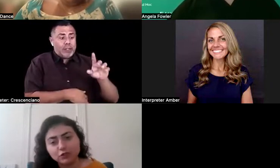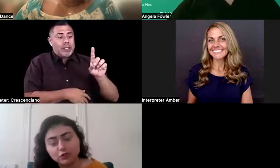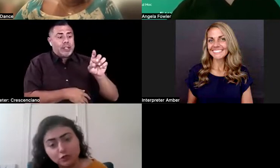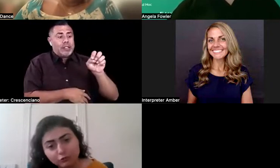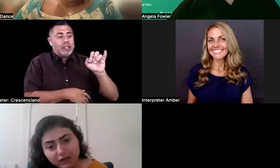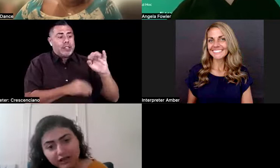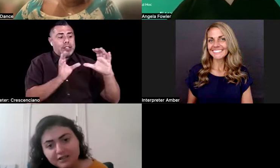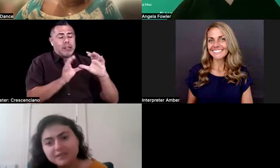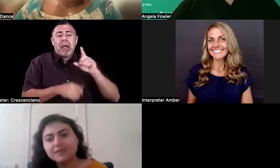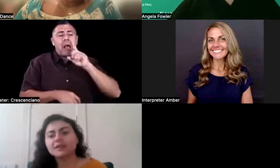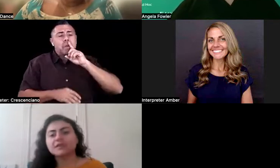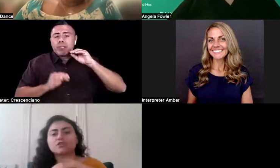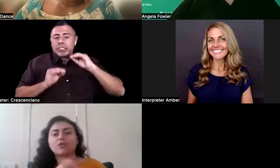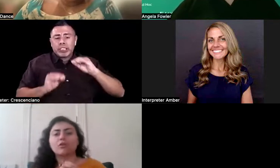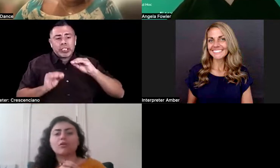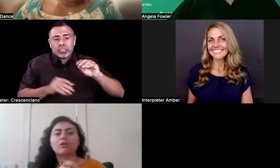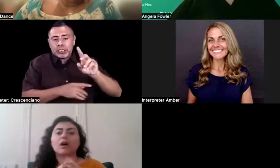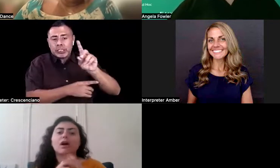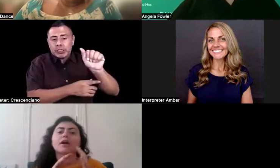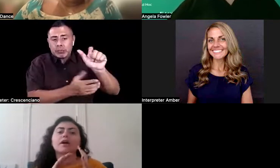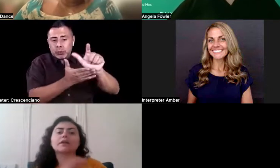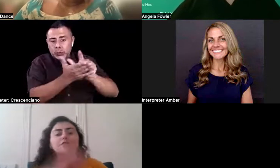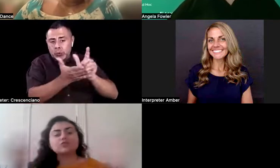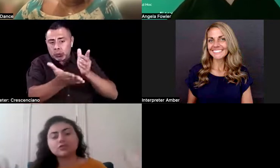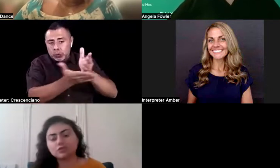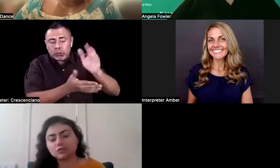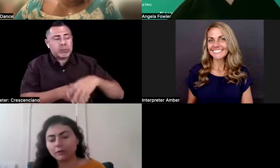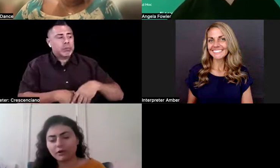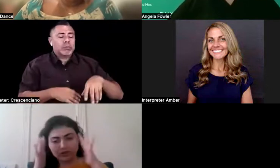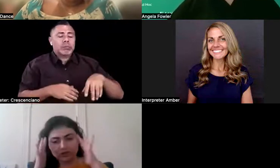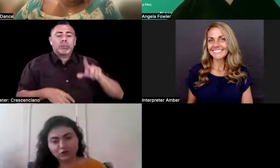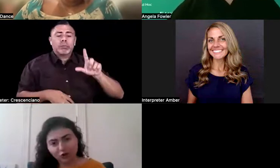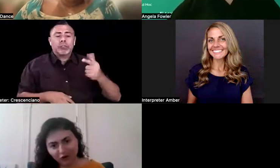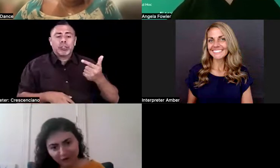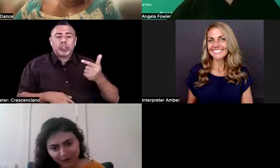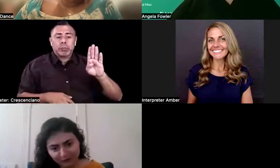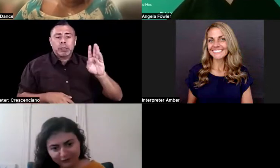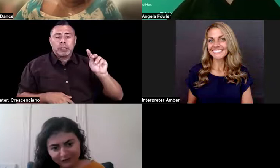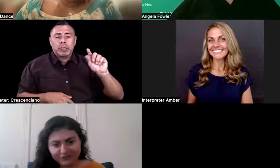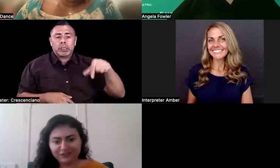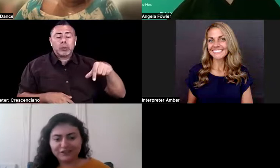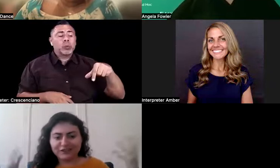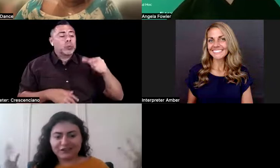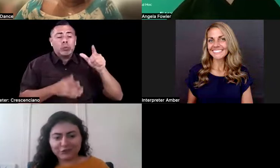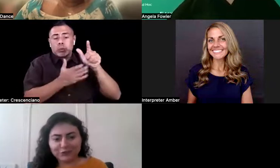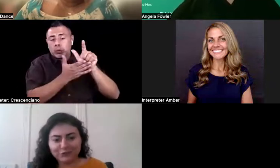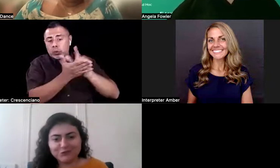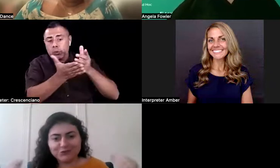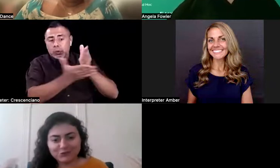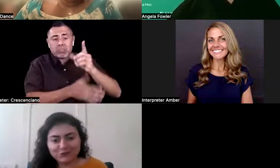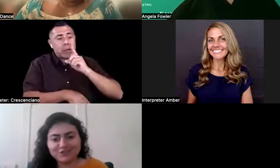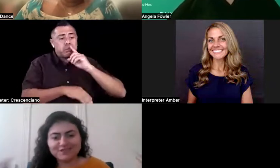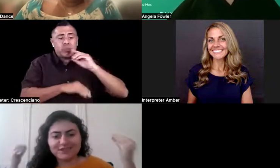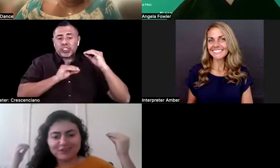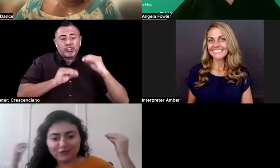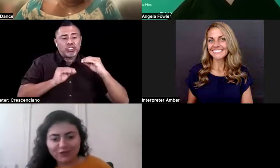LGBTQ rights. So there's just so much I can talk about it. So this